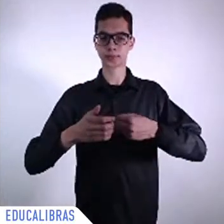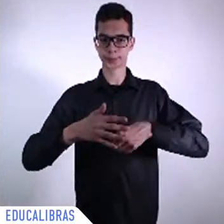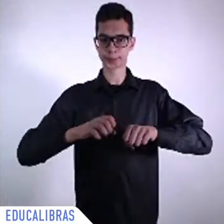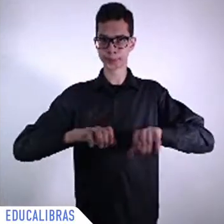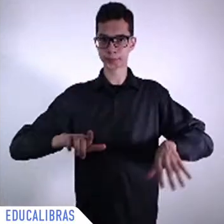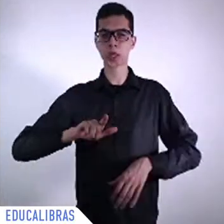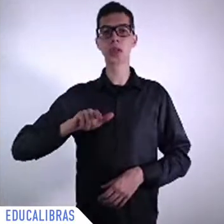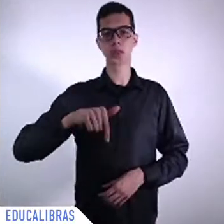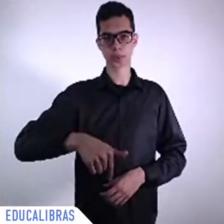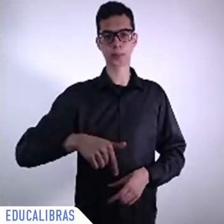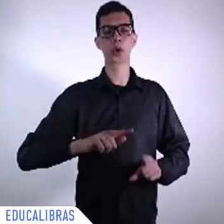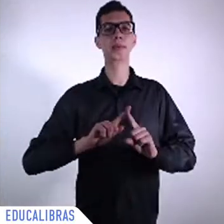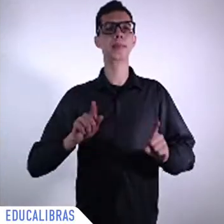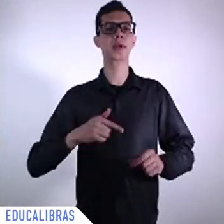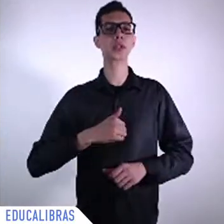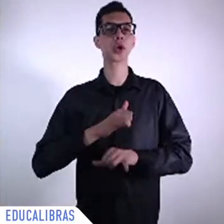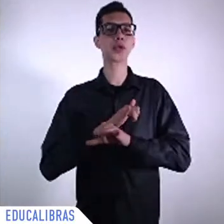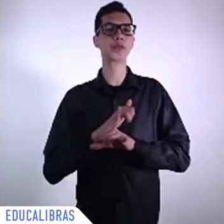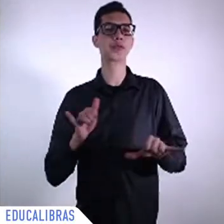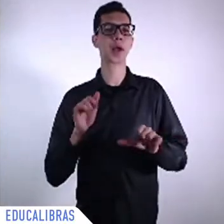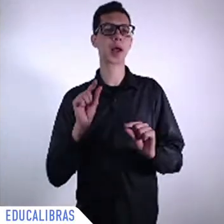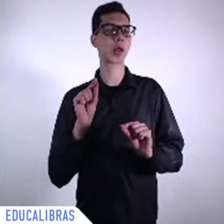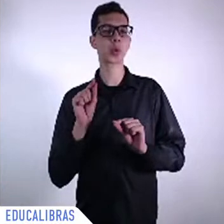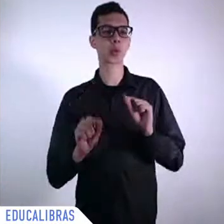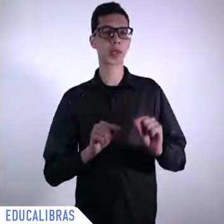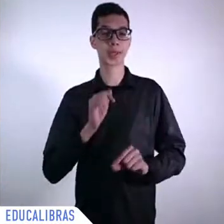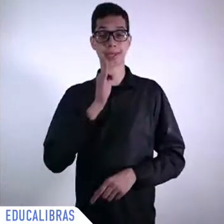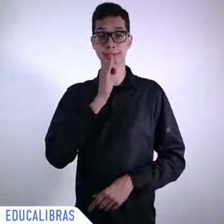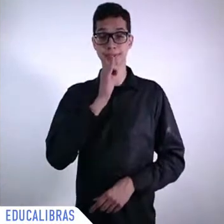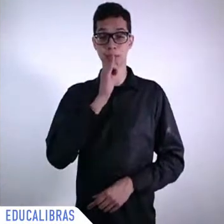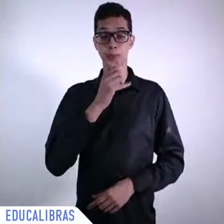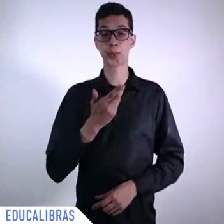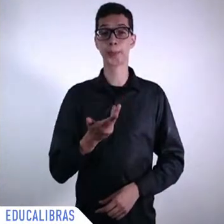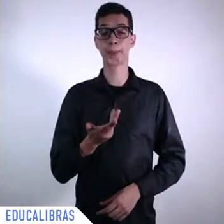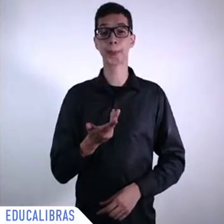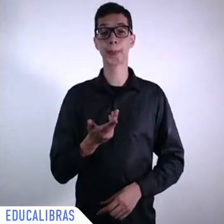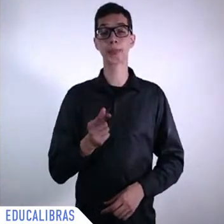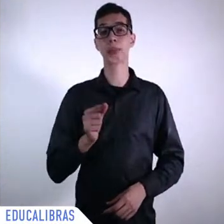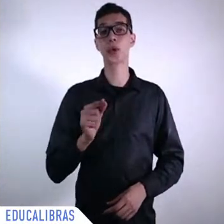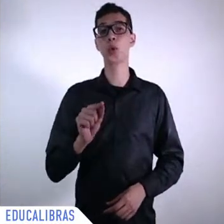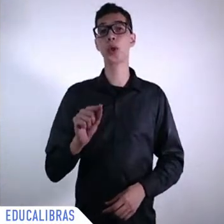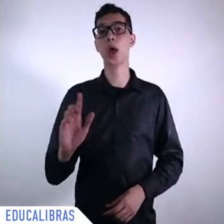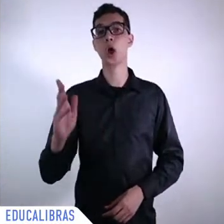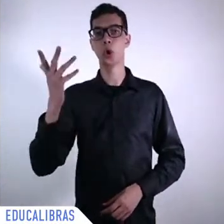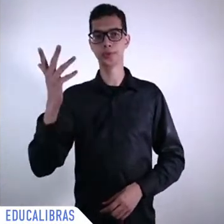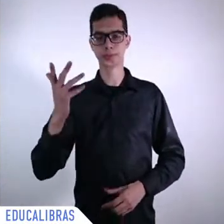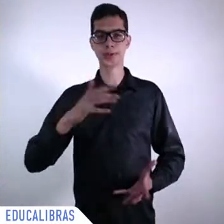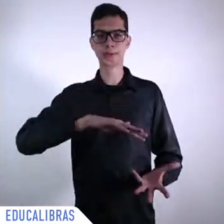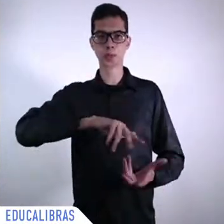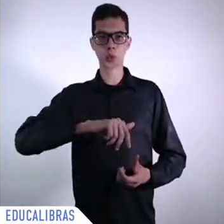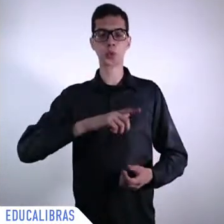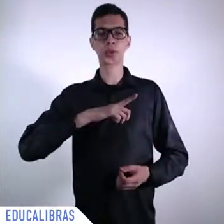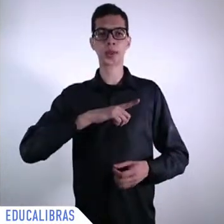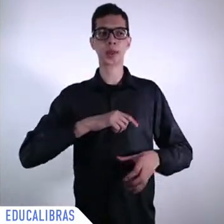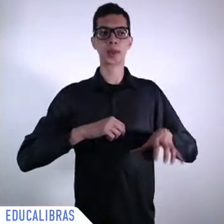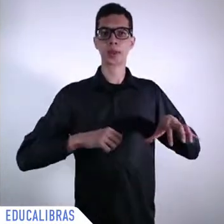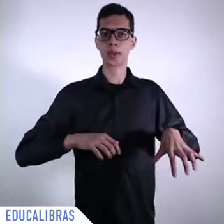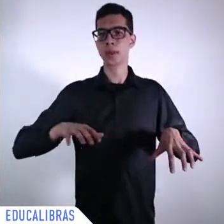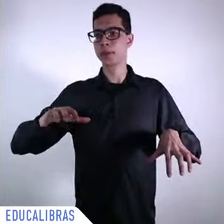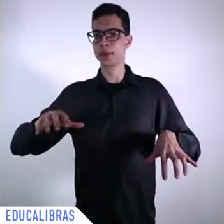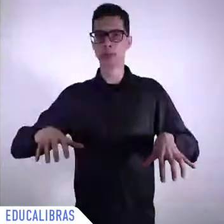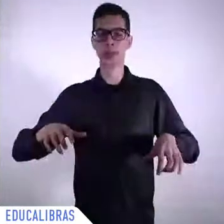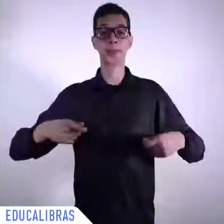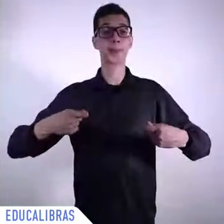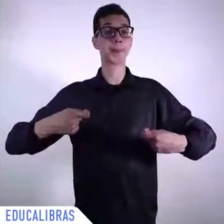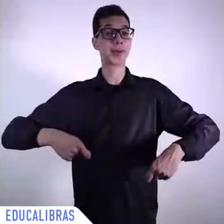on something which we call multipolarity. It sounds similar, but it's not the same thing. Multilateralism basically is the